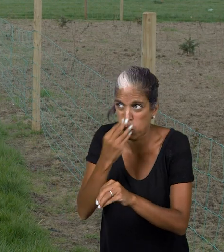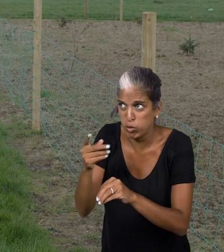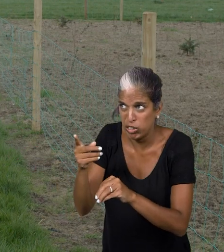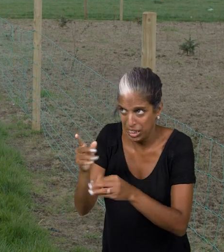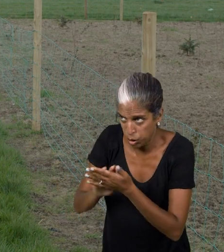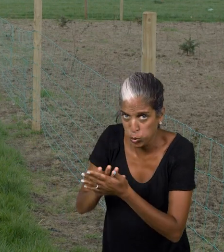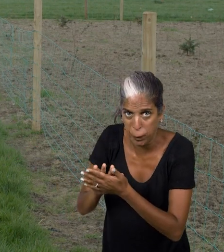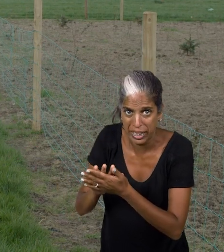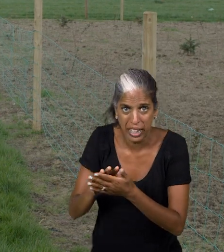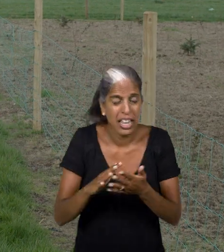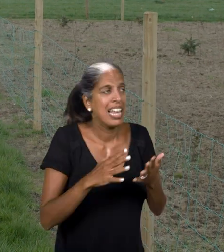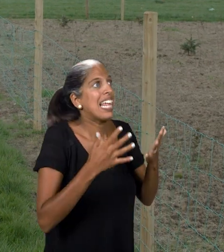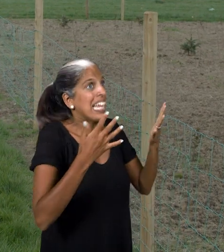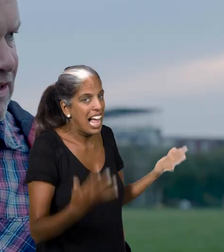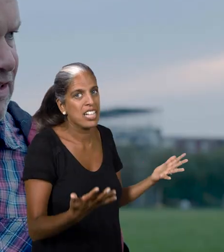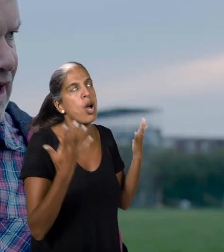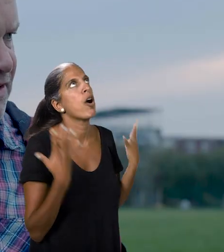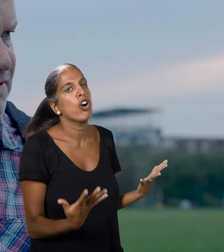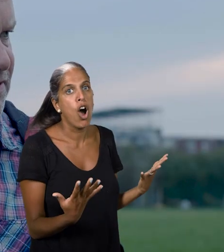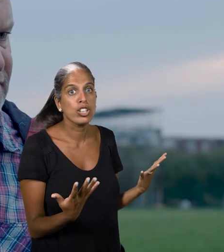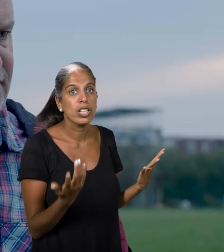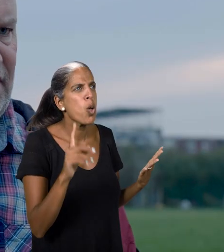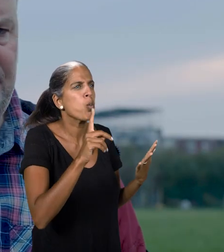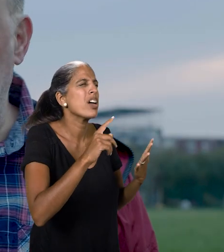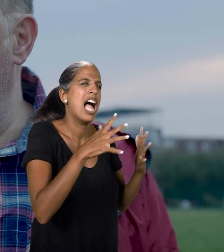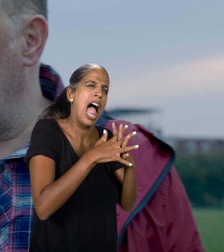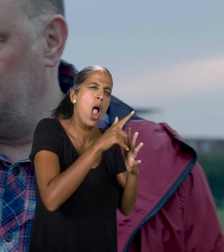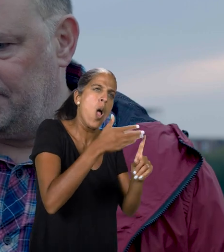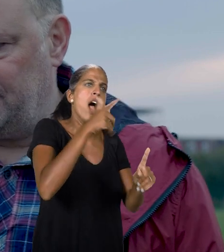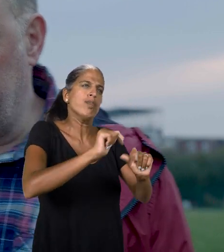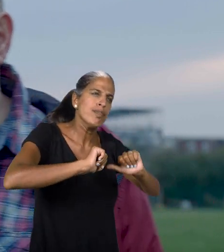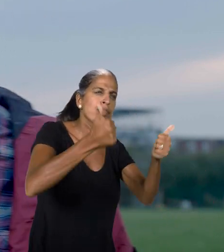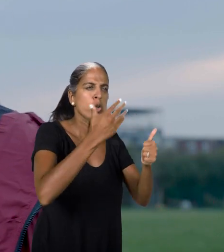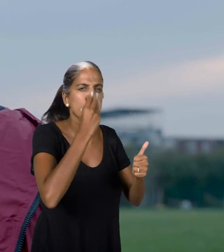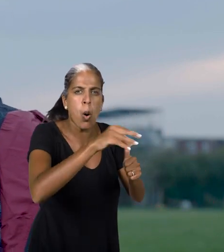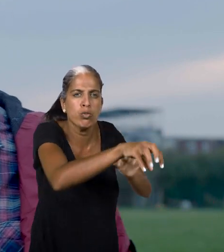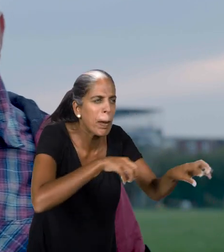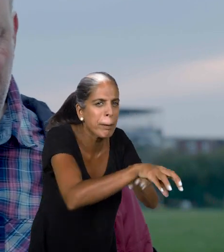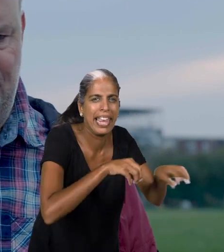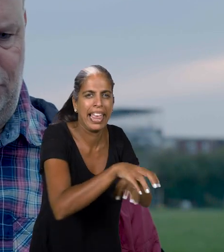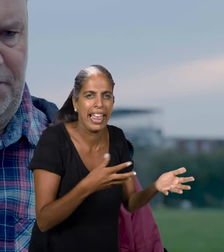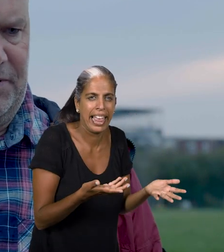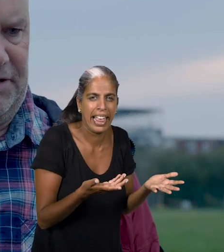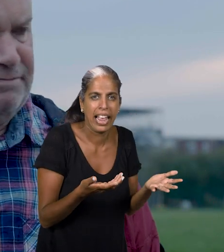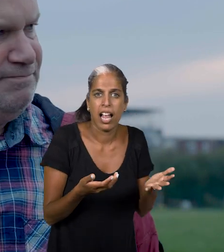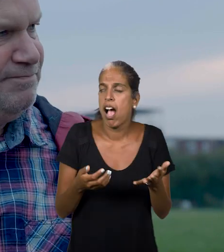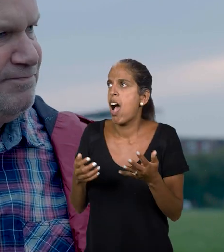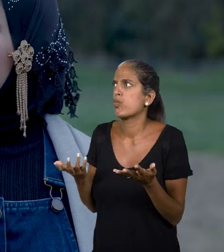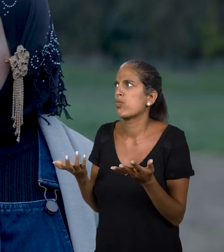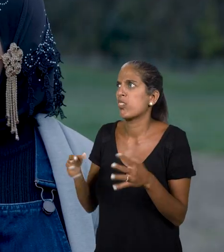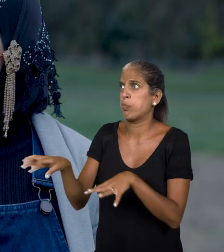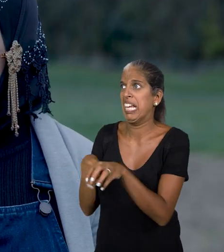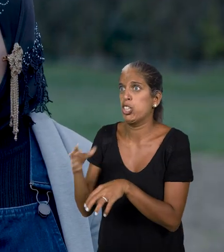picking strawberries you mean? Yes, Zabs. Oh my god. What makes a good strawberry picker?